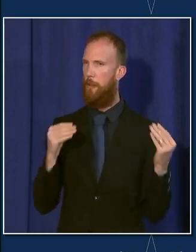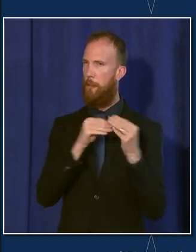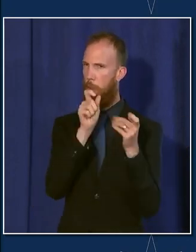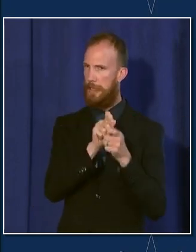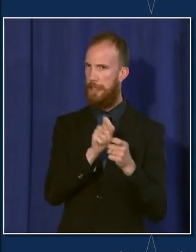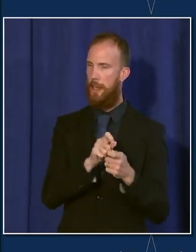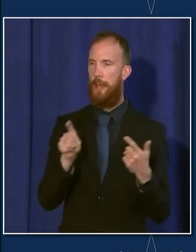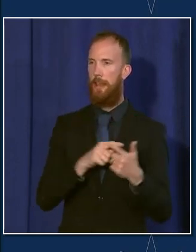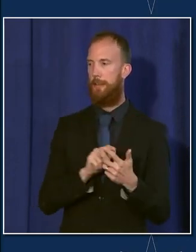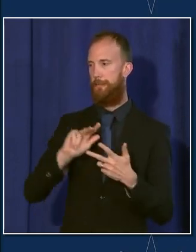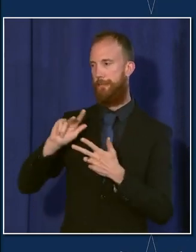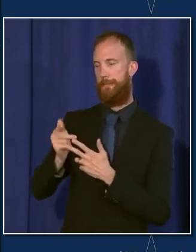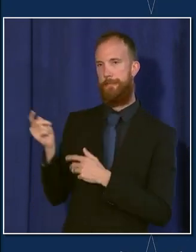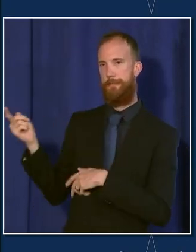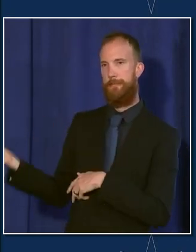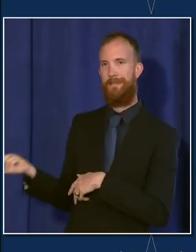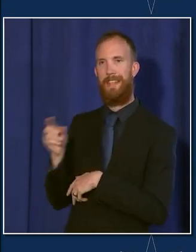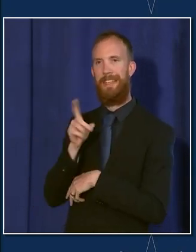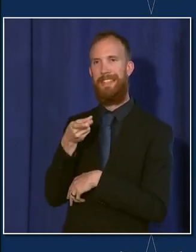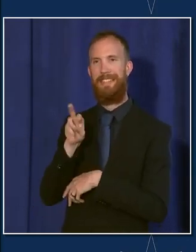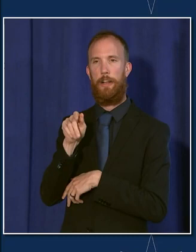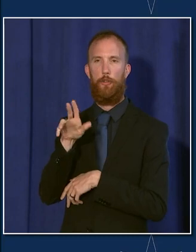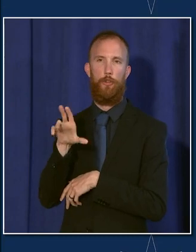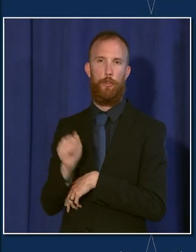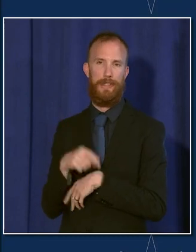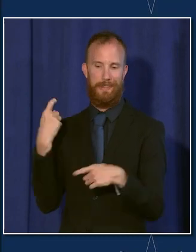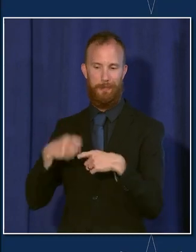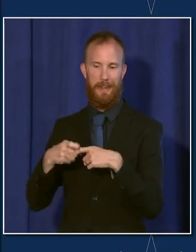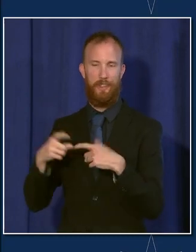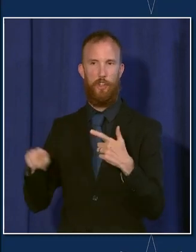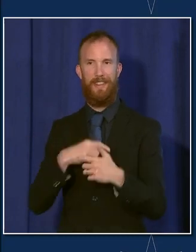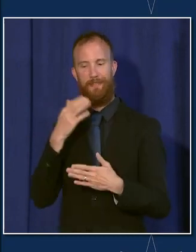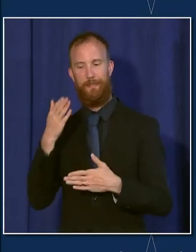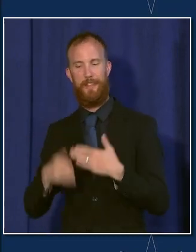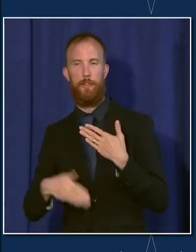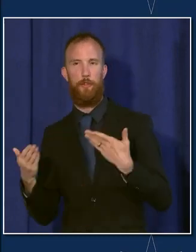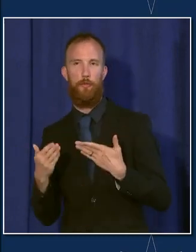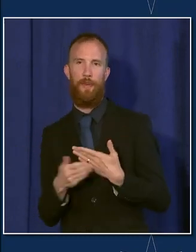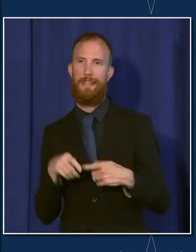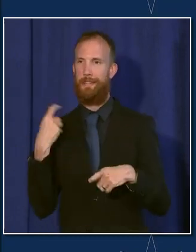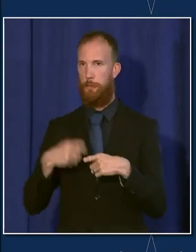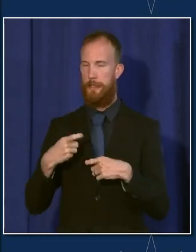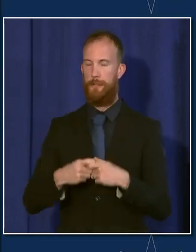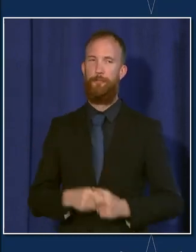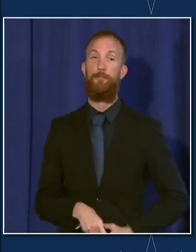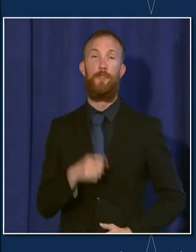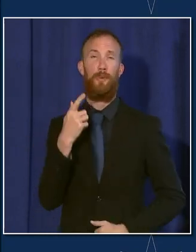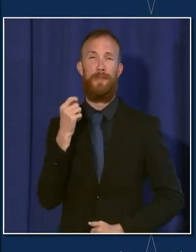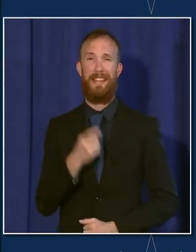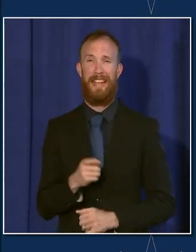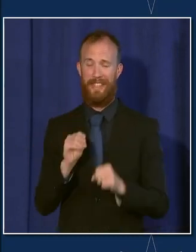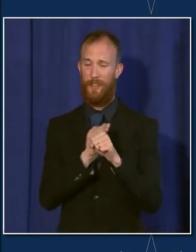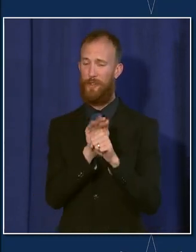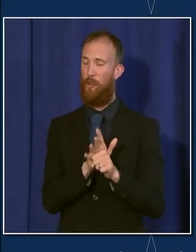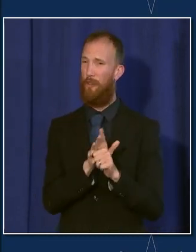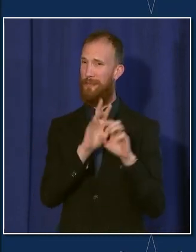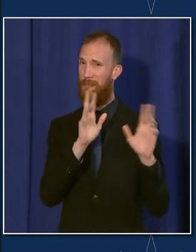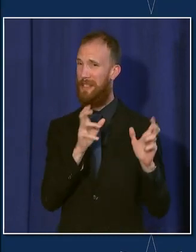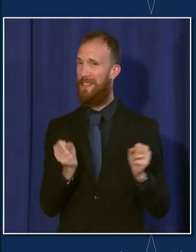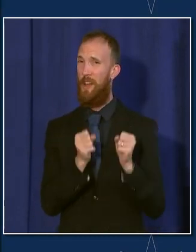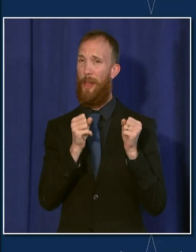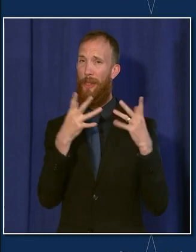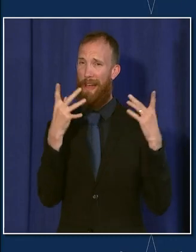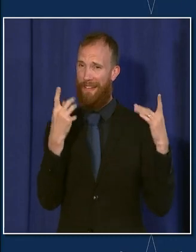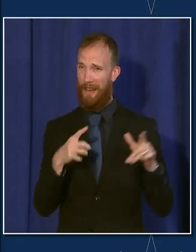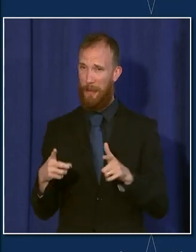then Dr. Luna will provide some remarks in Spanish, and then we'll come back for questions. So there is a lot going on in COVID. I first want to